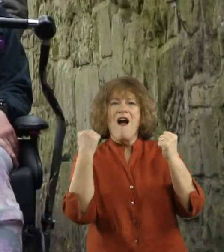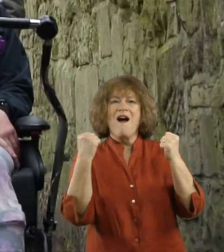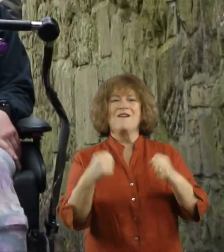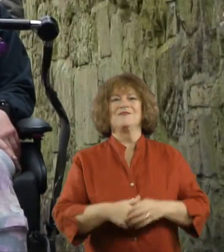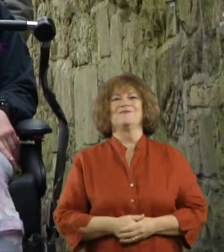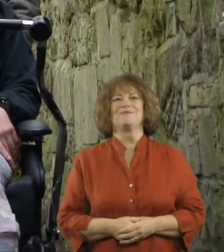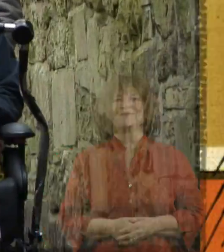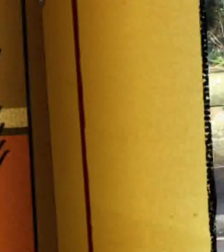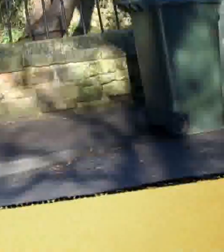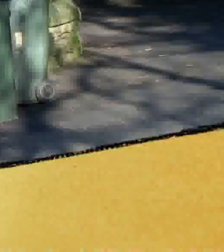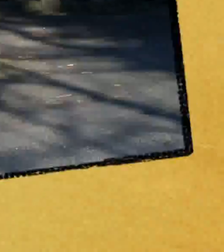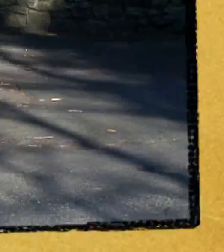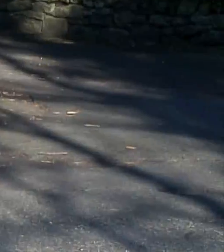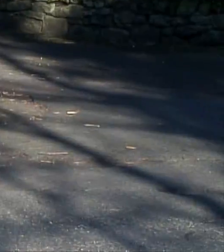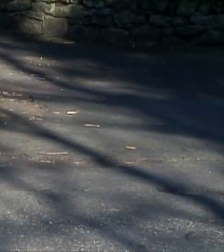Hooray!